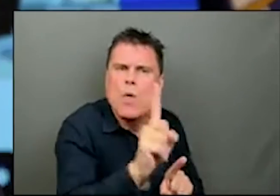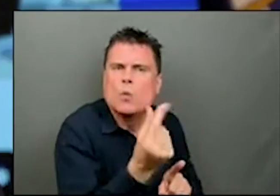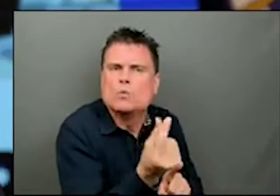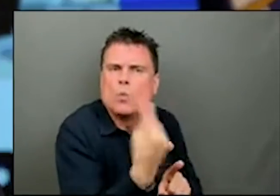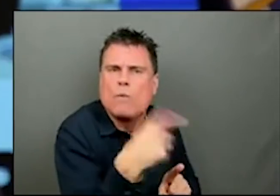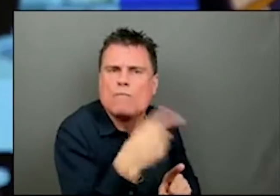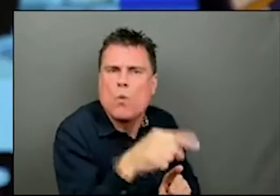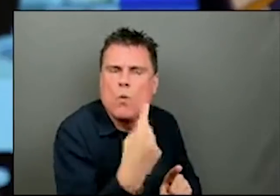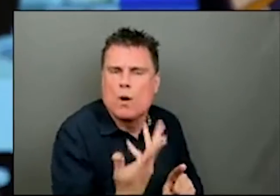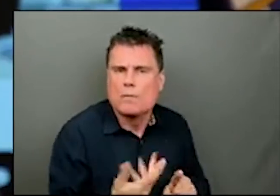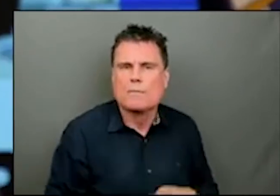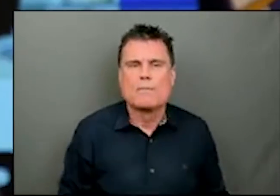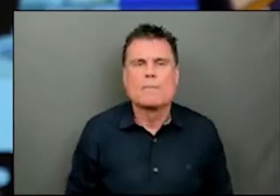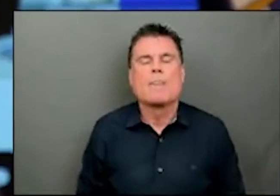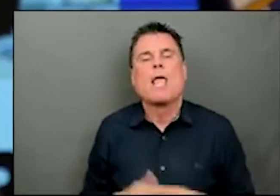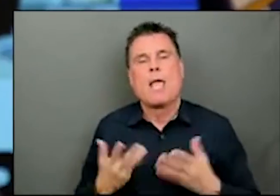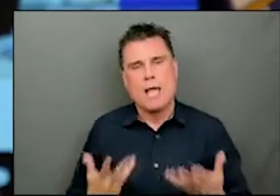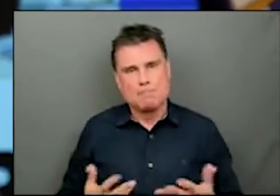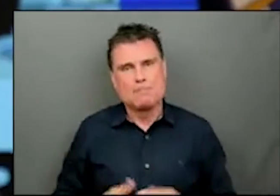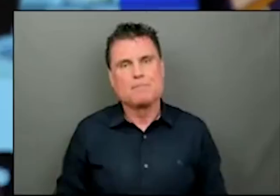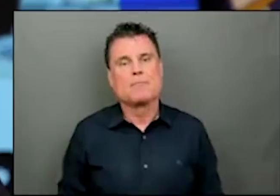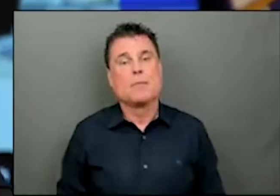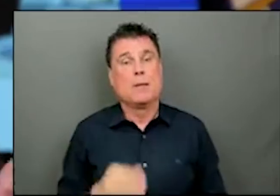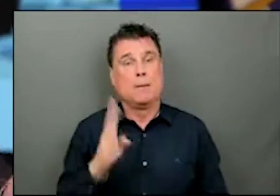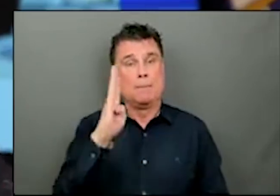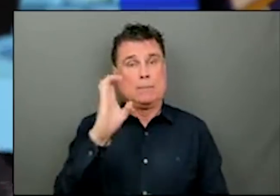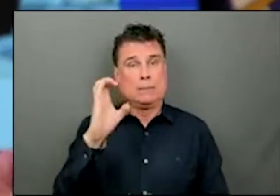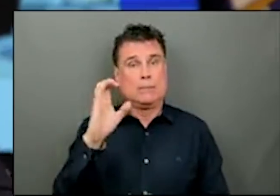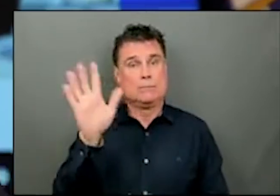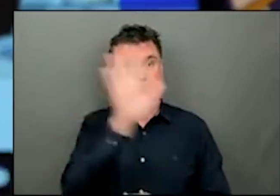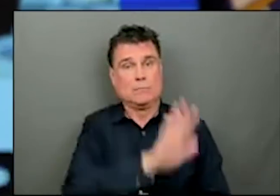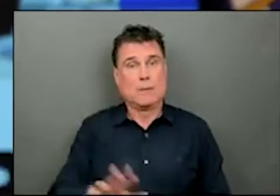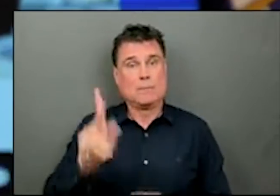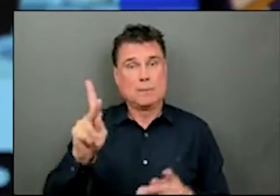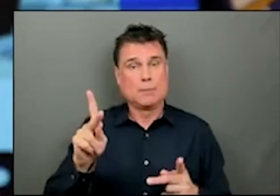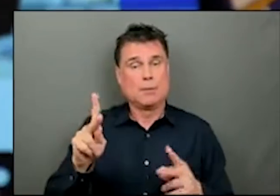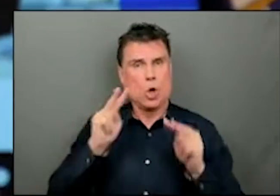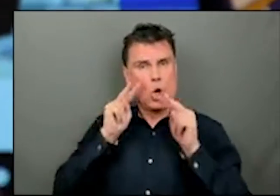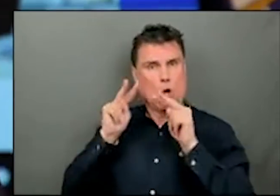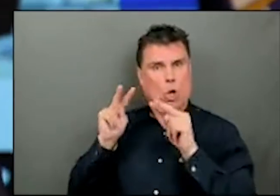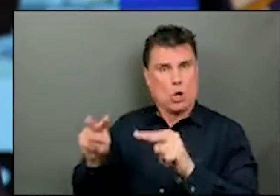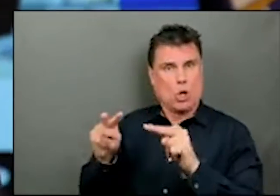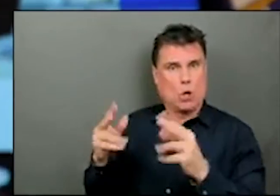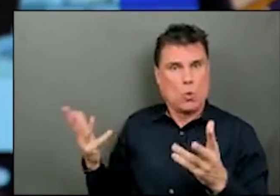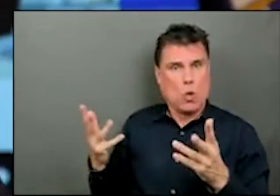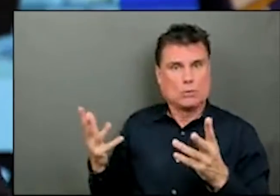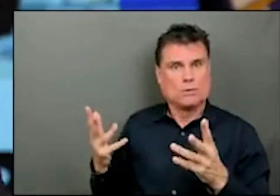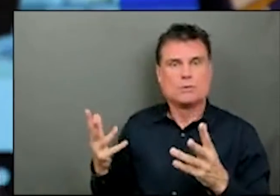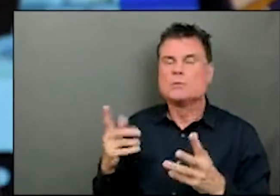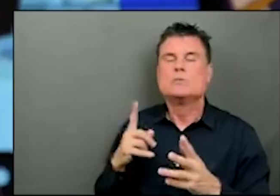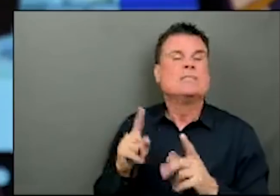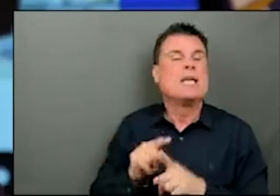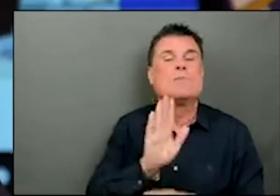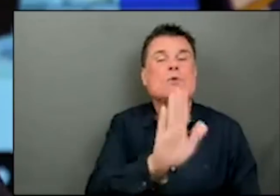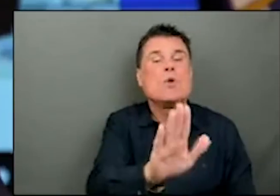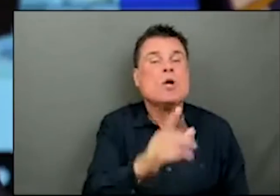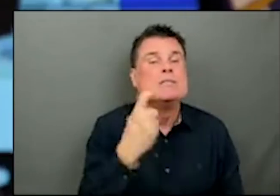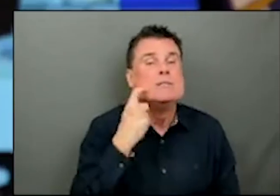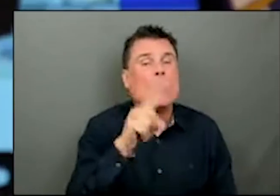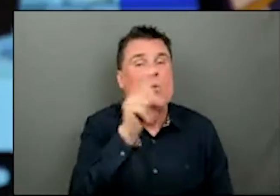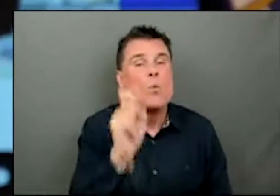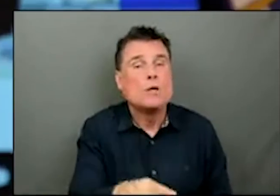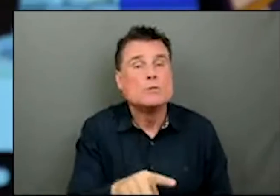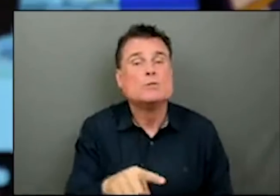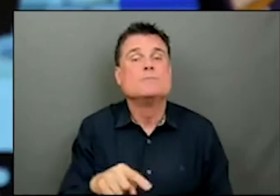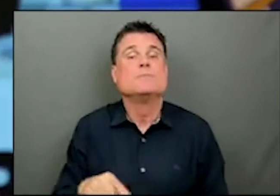not to the people of BC. What they want is results. This is not unlike the last question, Rob, in that the federal government has